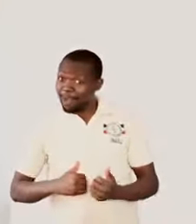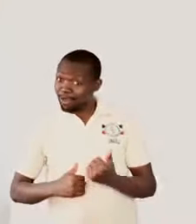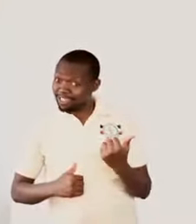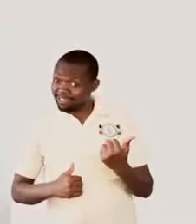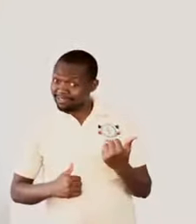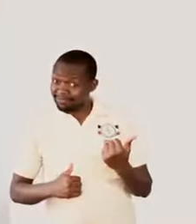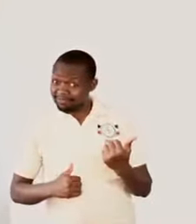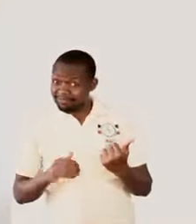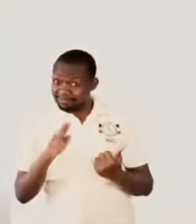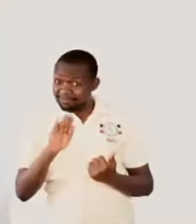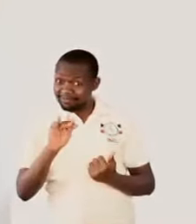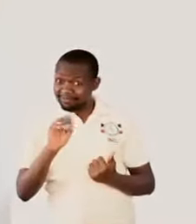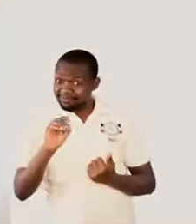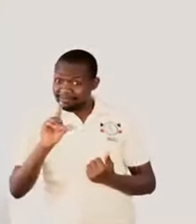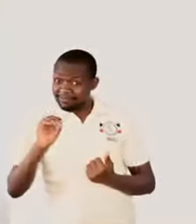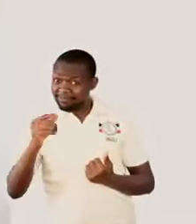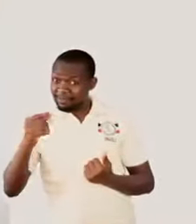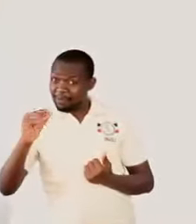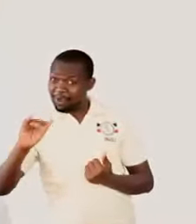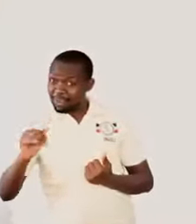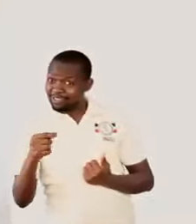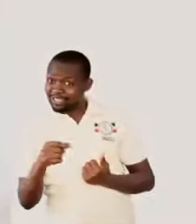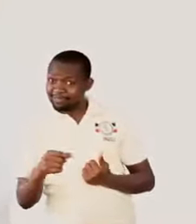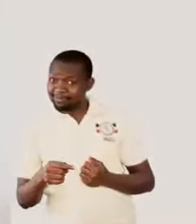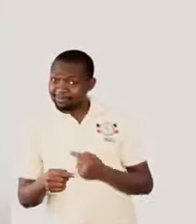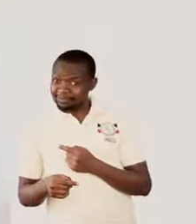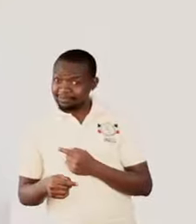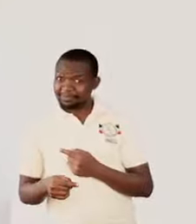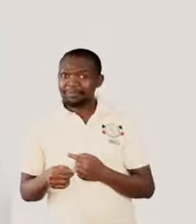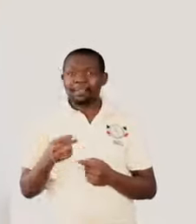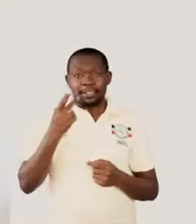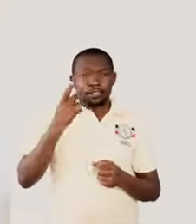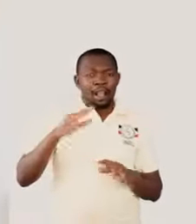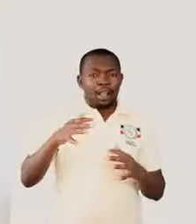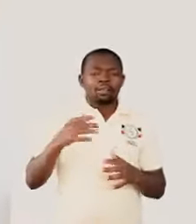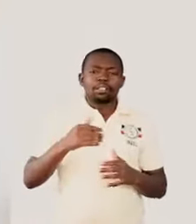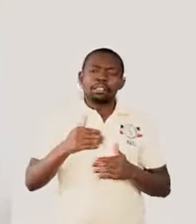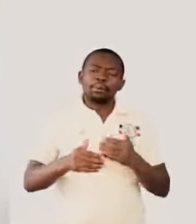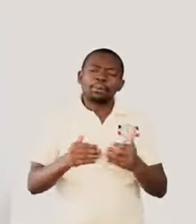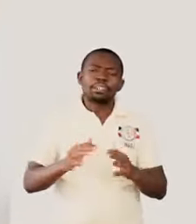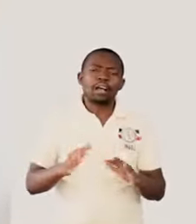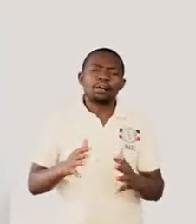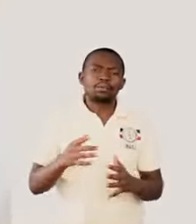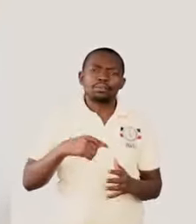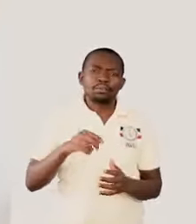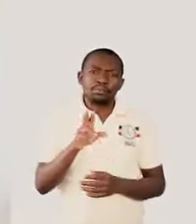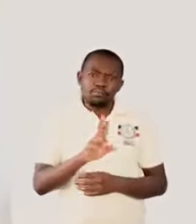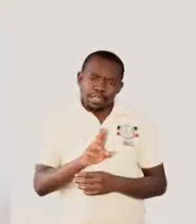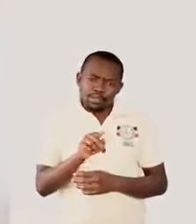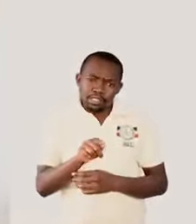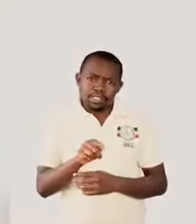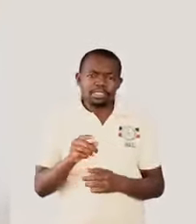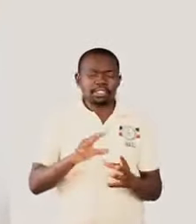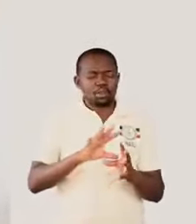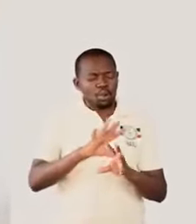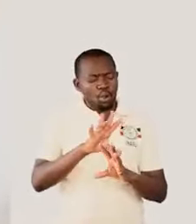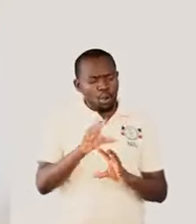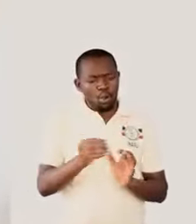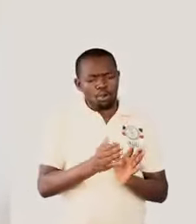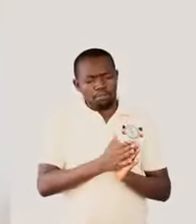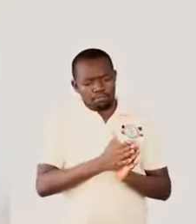So, the processes by which all the products that we use are made are made are chemical